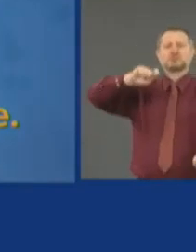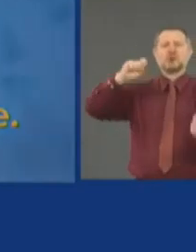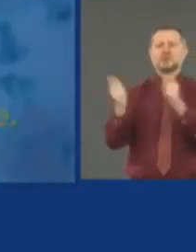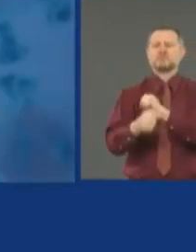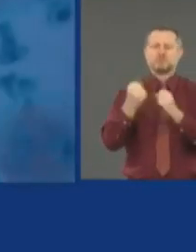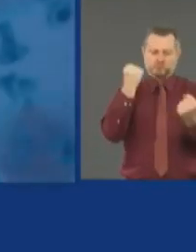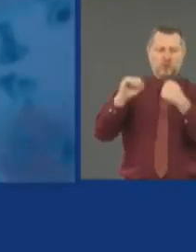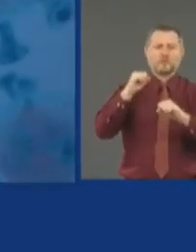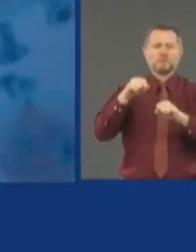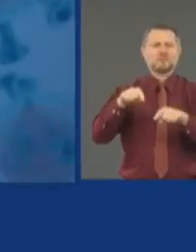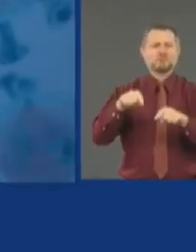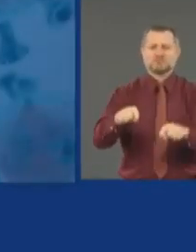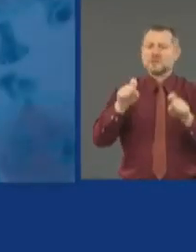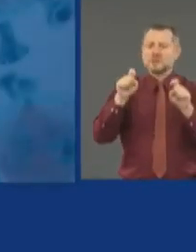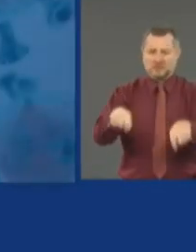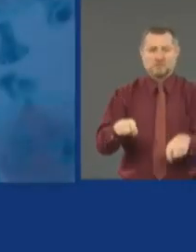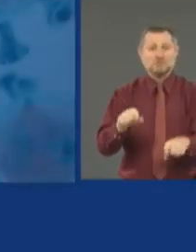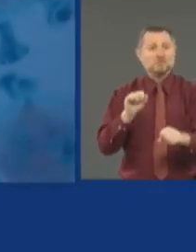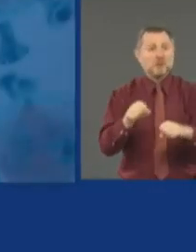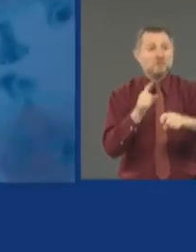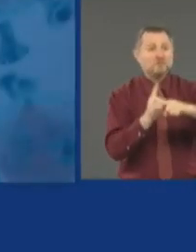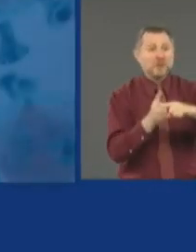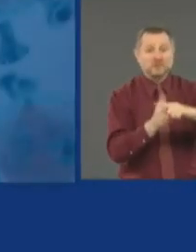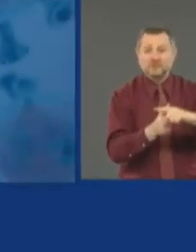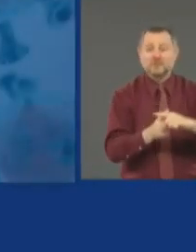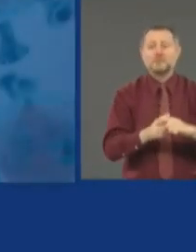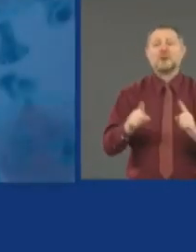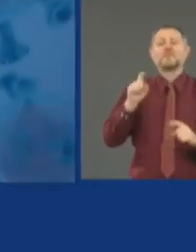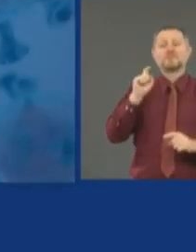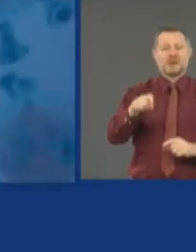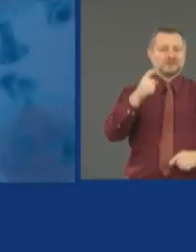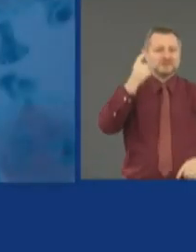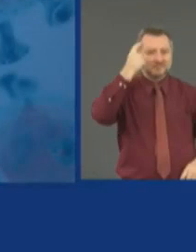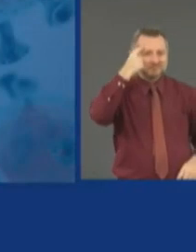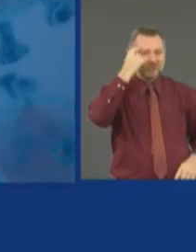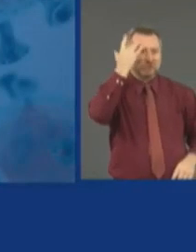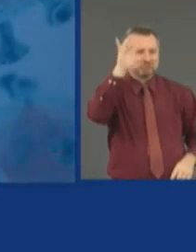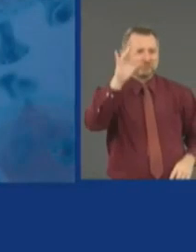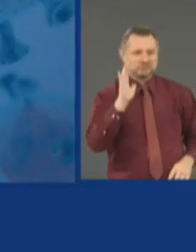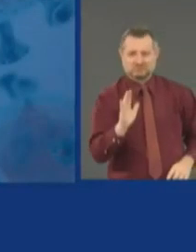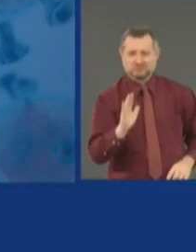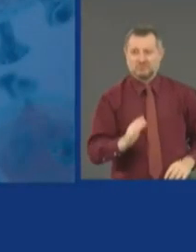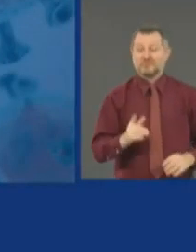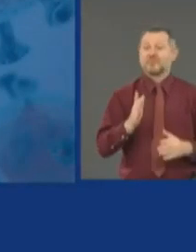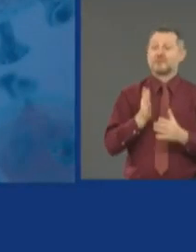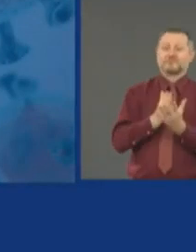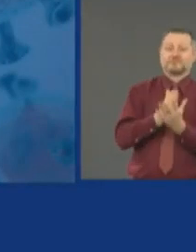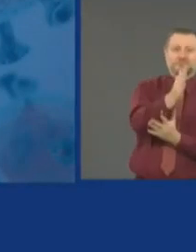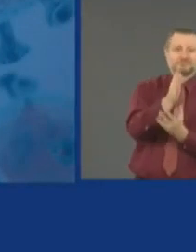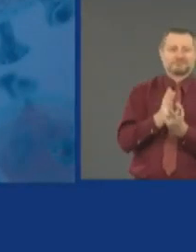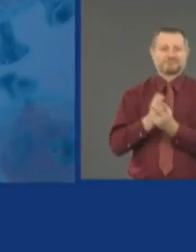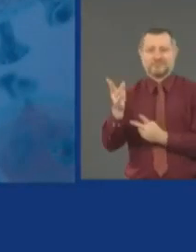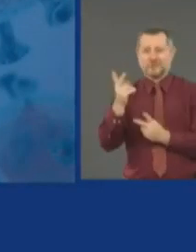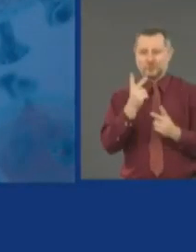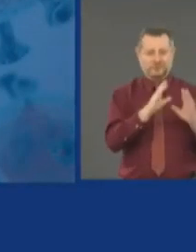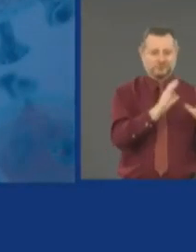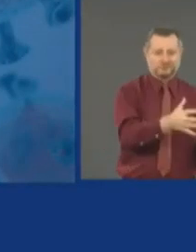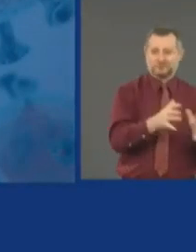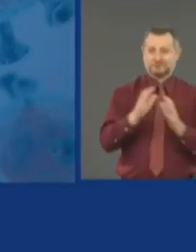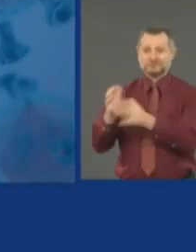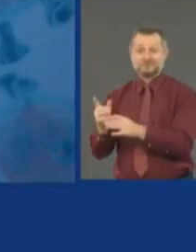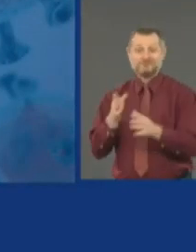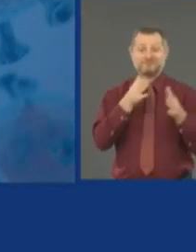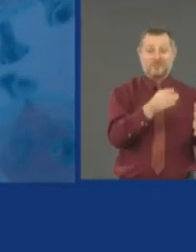intelligently. When you look at the two main crises that we're dealing with, the Mr. Floyd